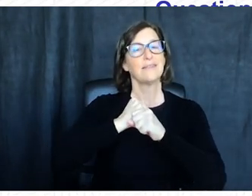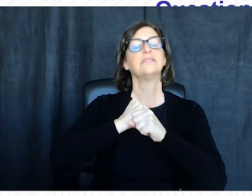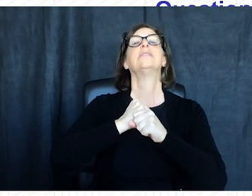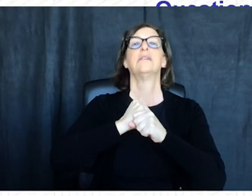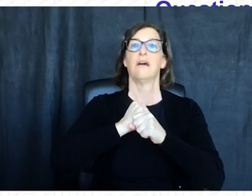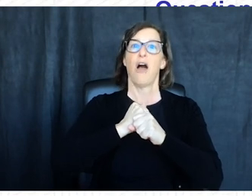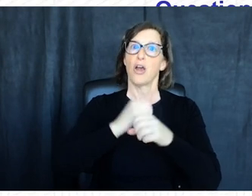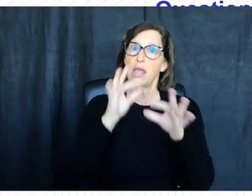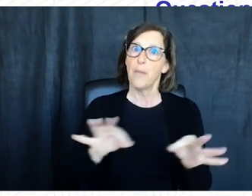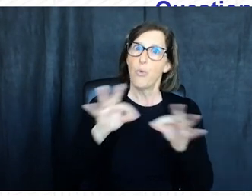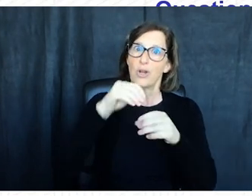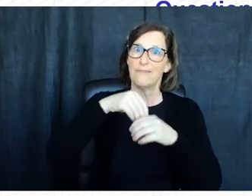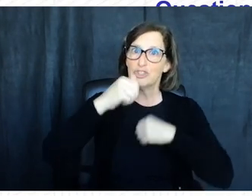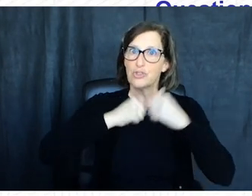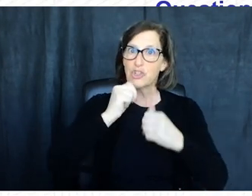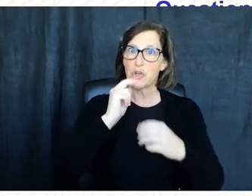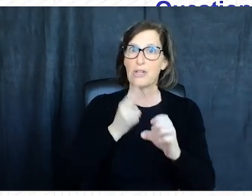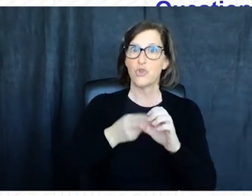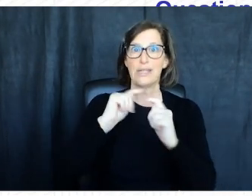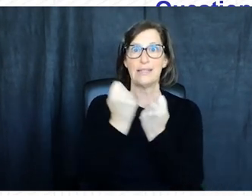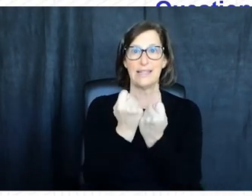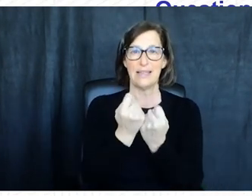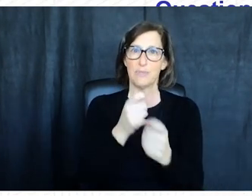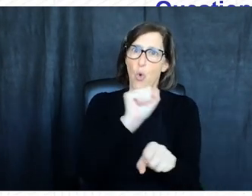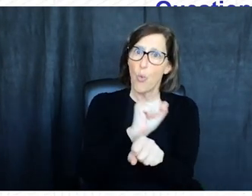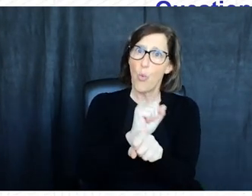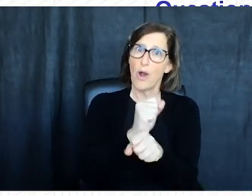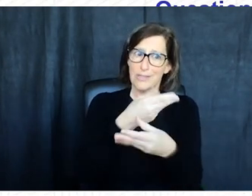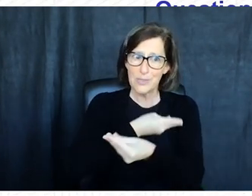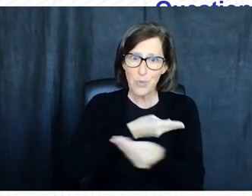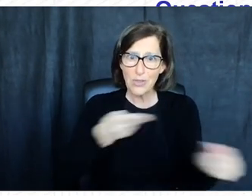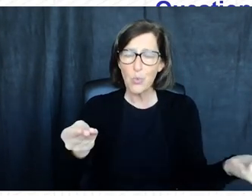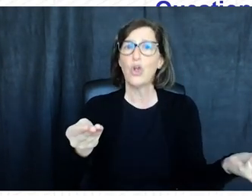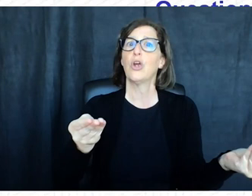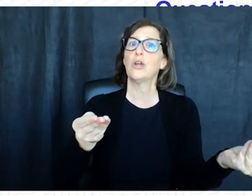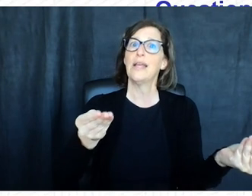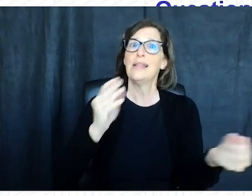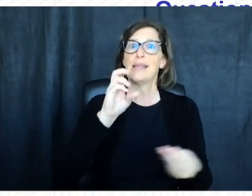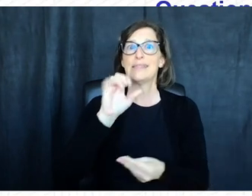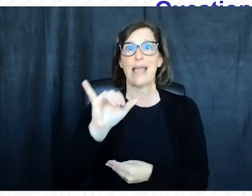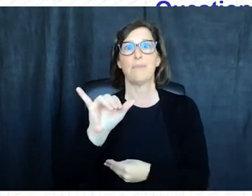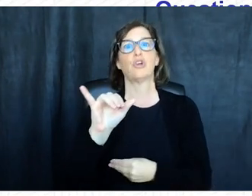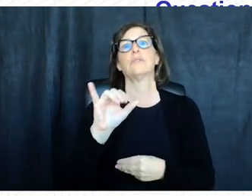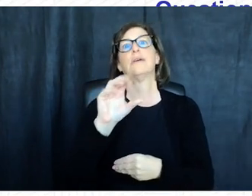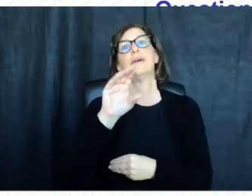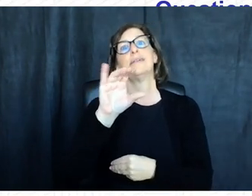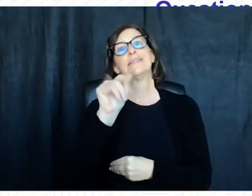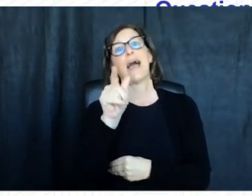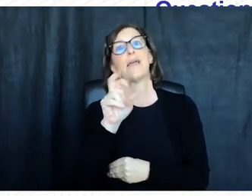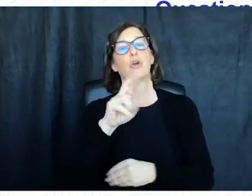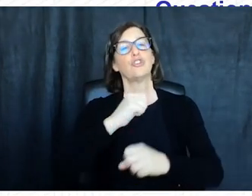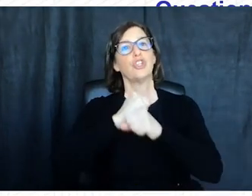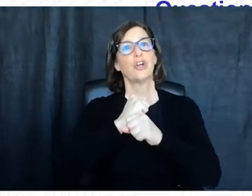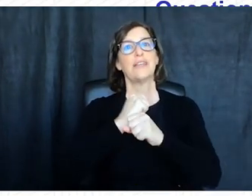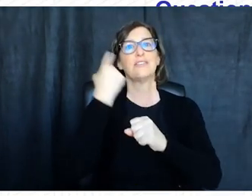and secure our critical infrastructure by joining the team's effort to raise awareness and spread the word that cyber security is for everyone